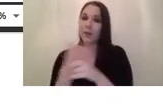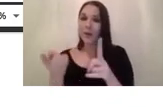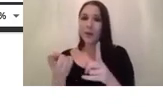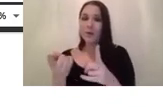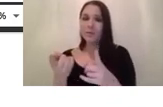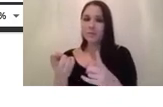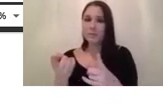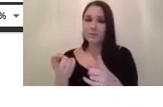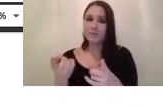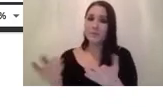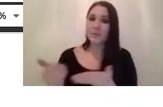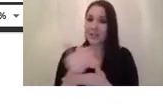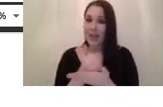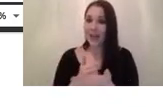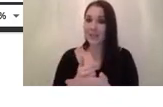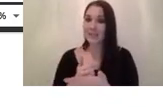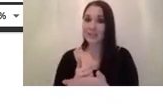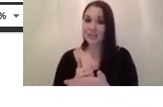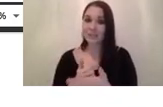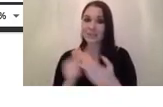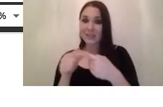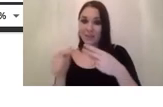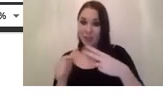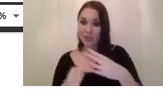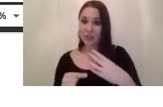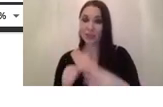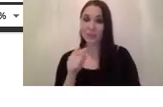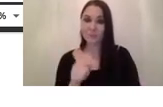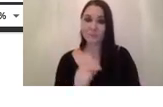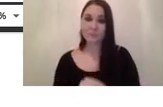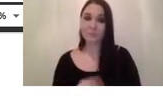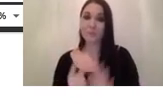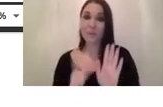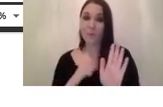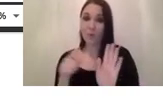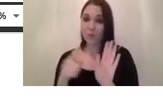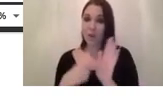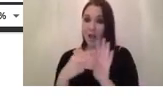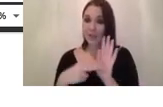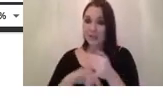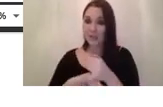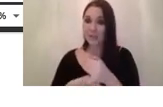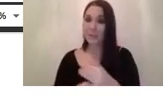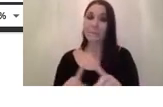calculating these uh these features for your lens nonetheless um